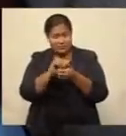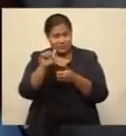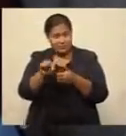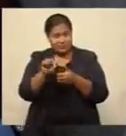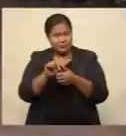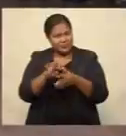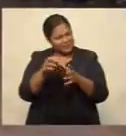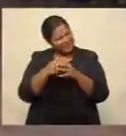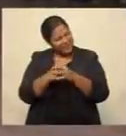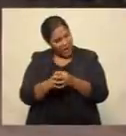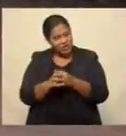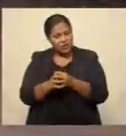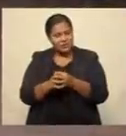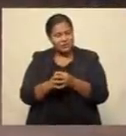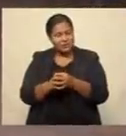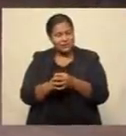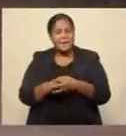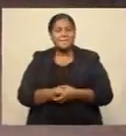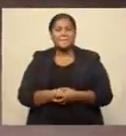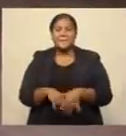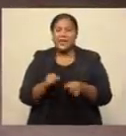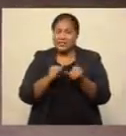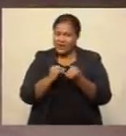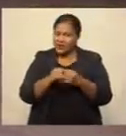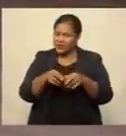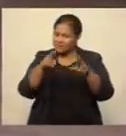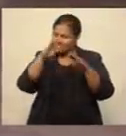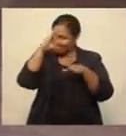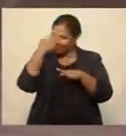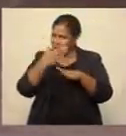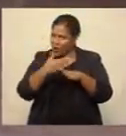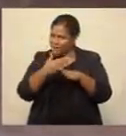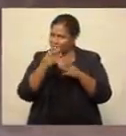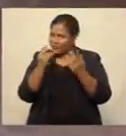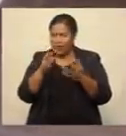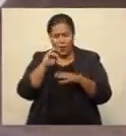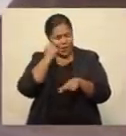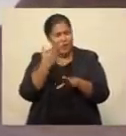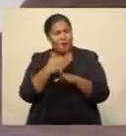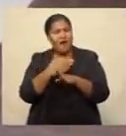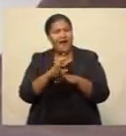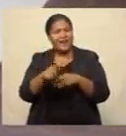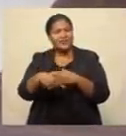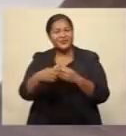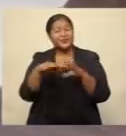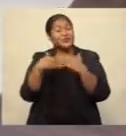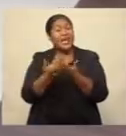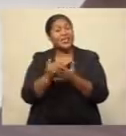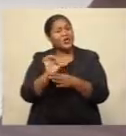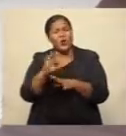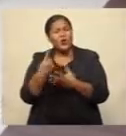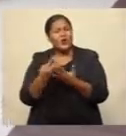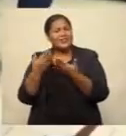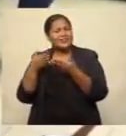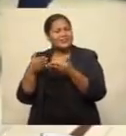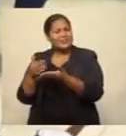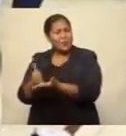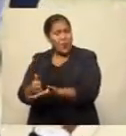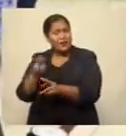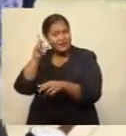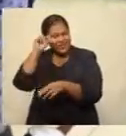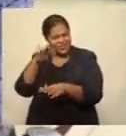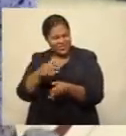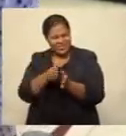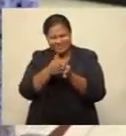friendship. We're very, um, hopeful that we'll be able to work together, uh, not just to help Fiji through this, uh, short